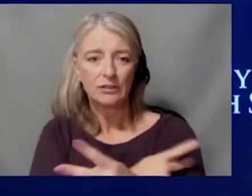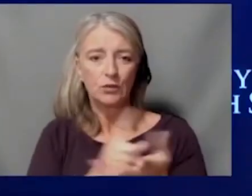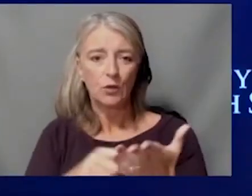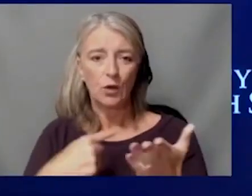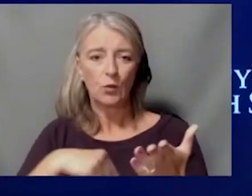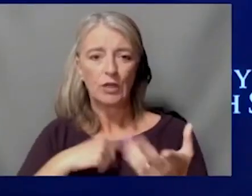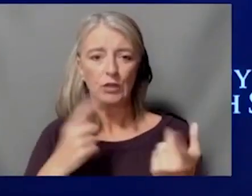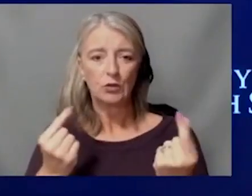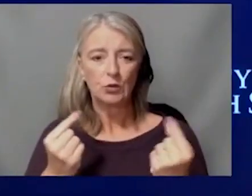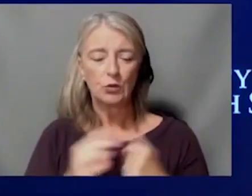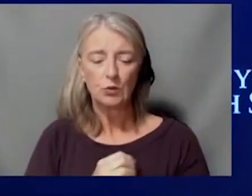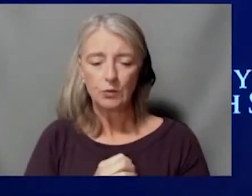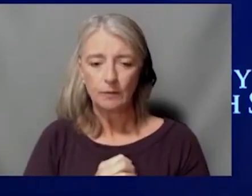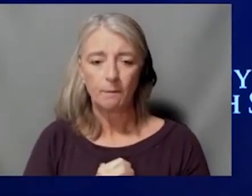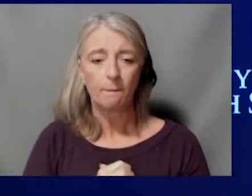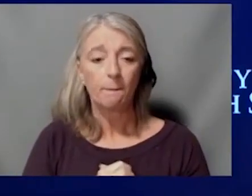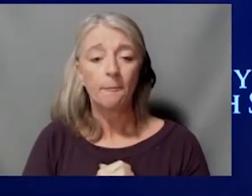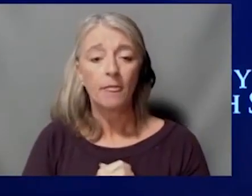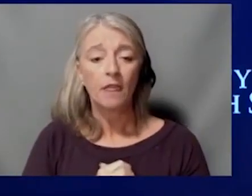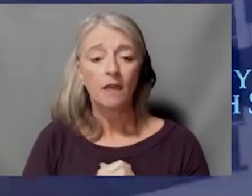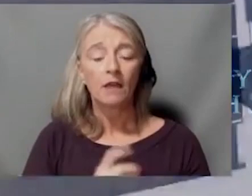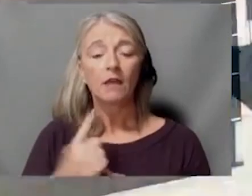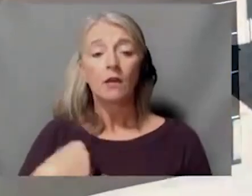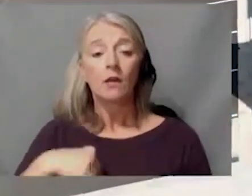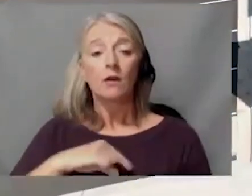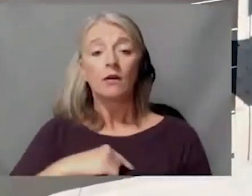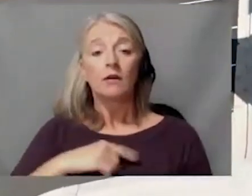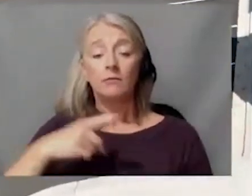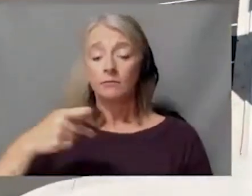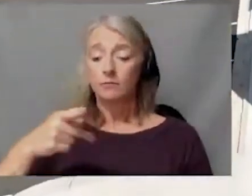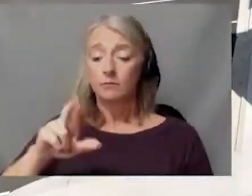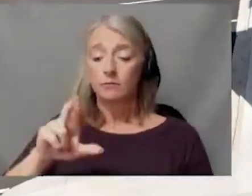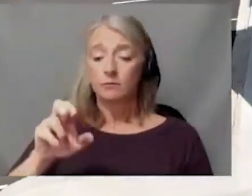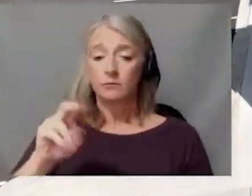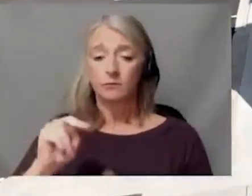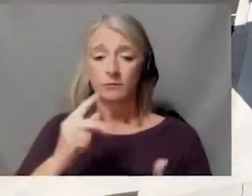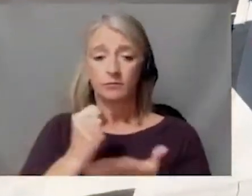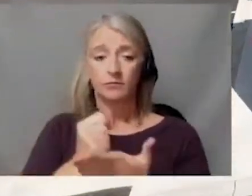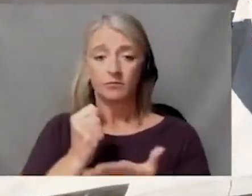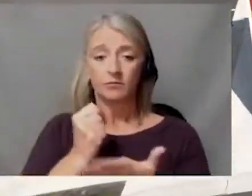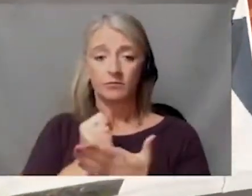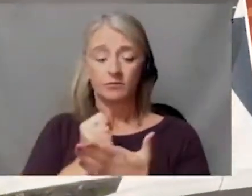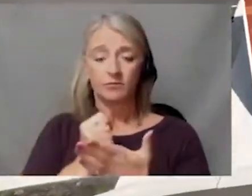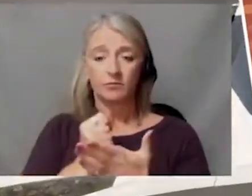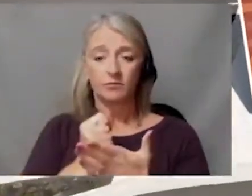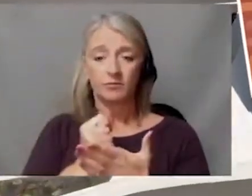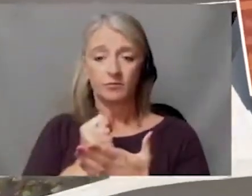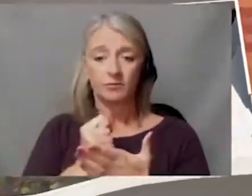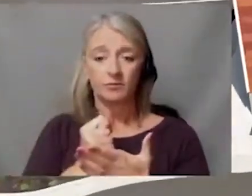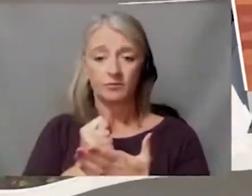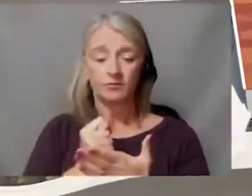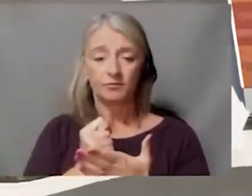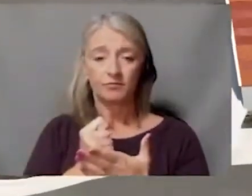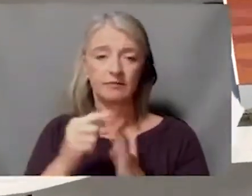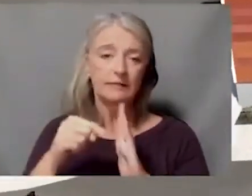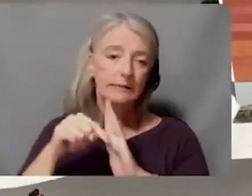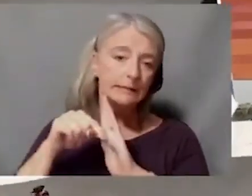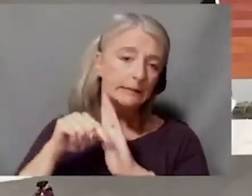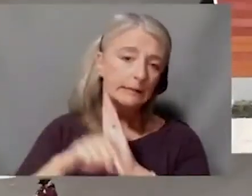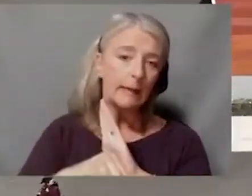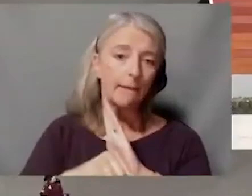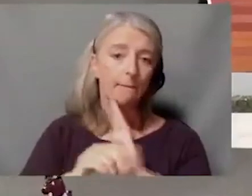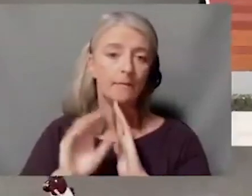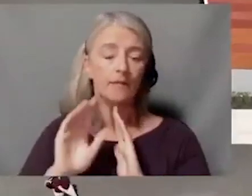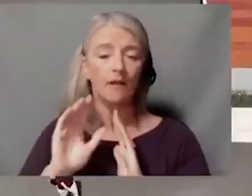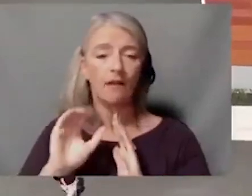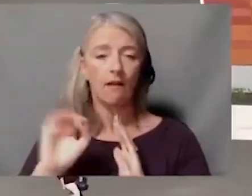what having proton therapy reflects is the depth and breadth of our clinical and research program.